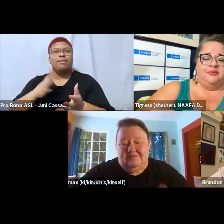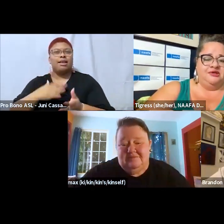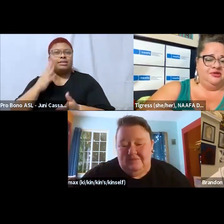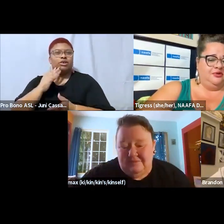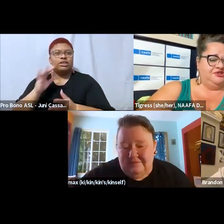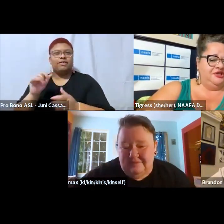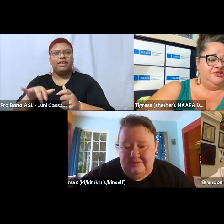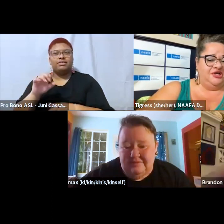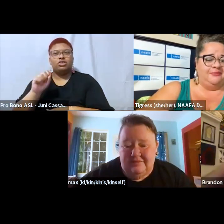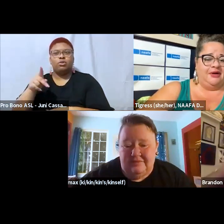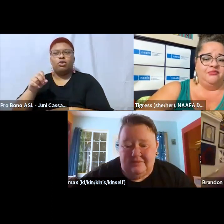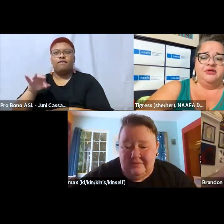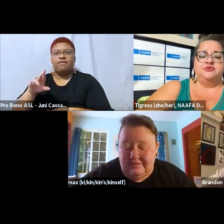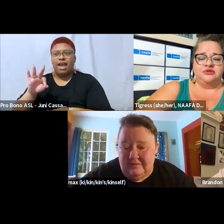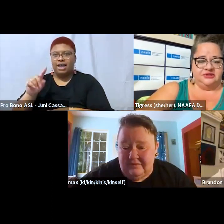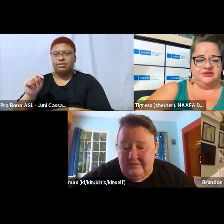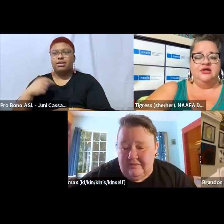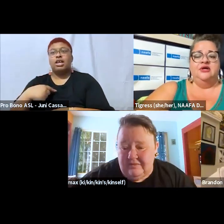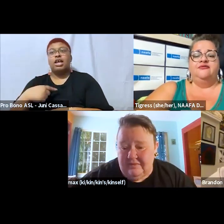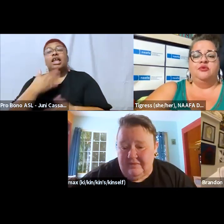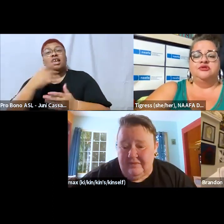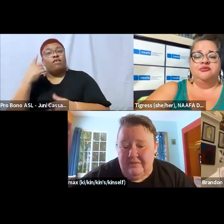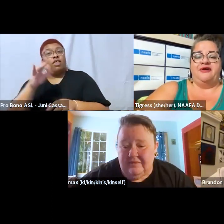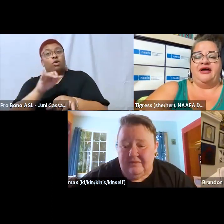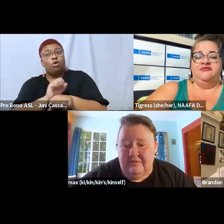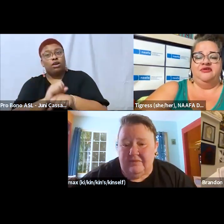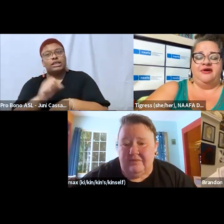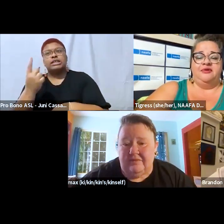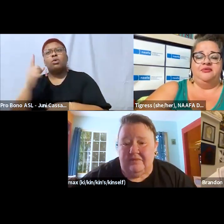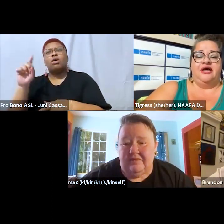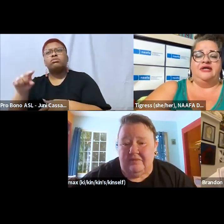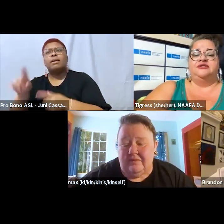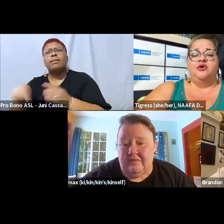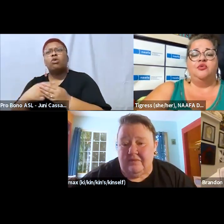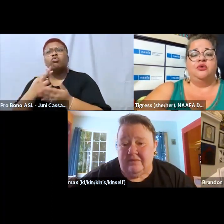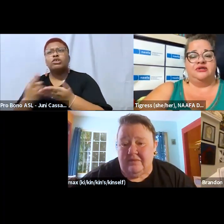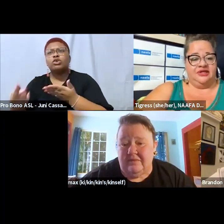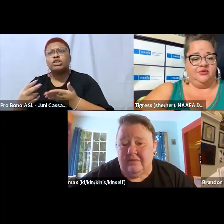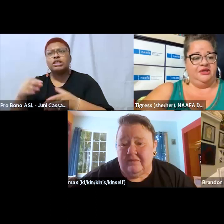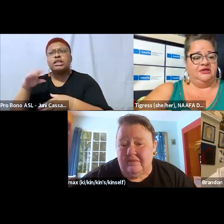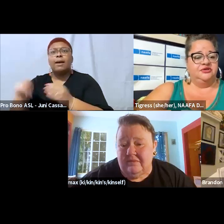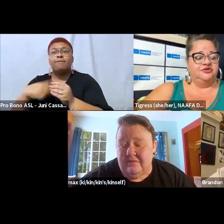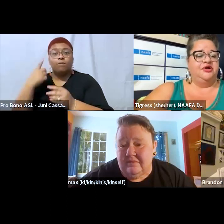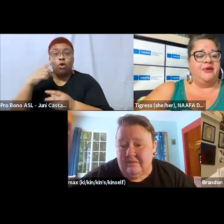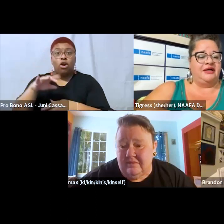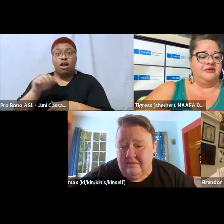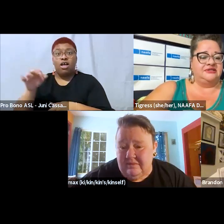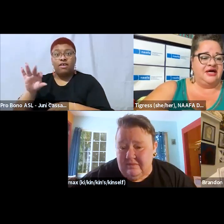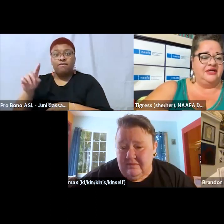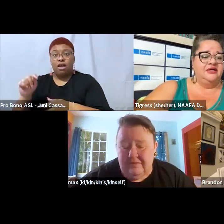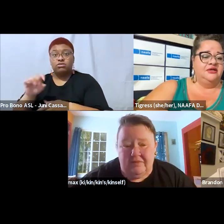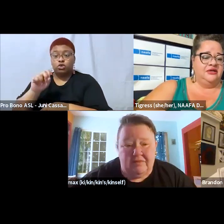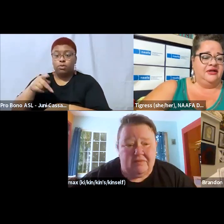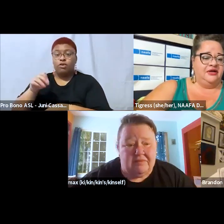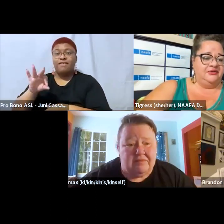that work um there's a question in the chat about resources for super fat and a fat people that don't want to get weight loss surgery you know max